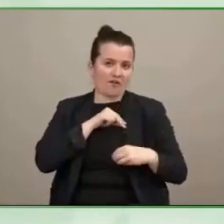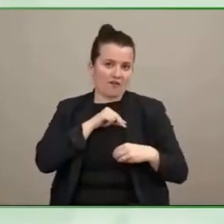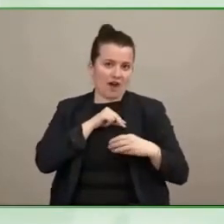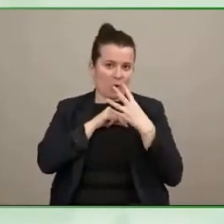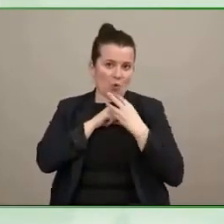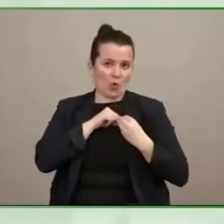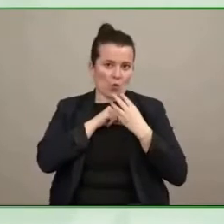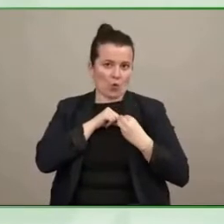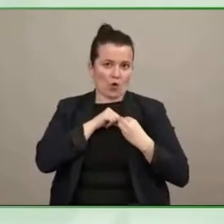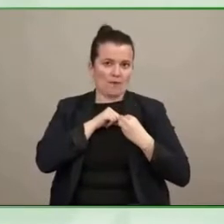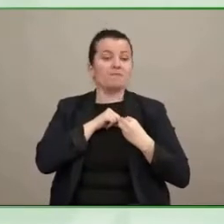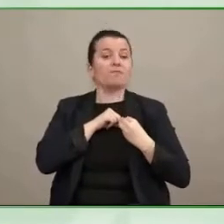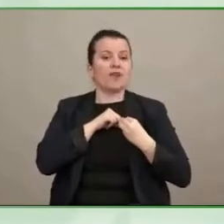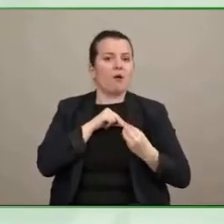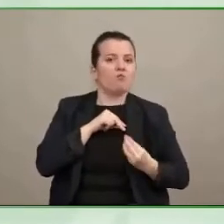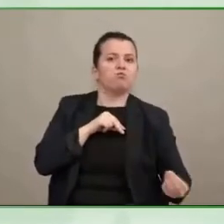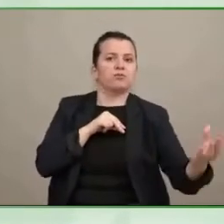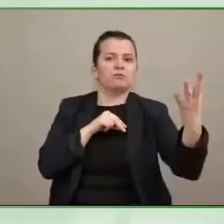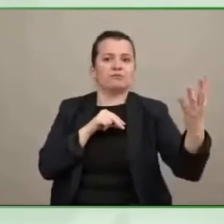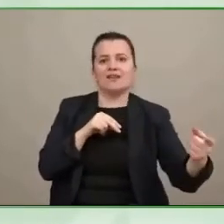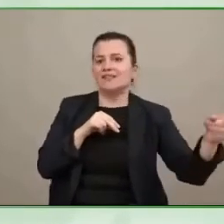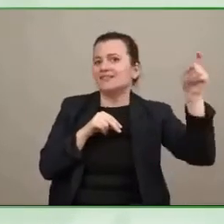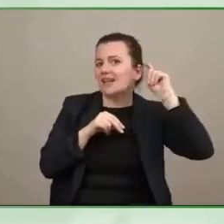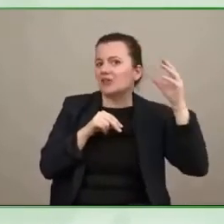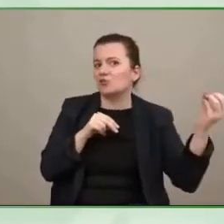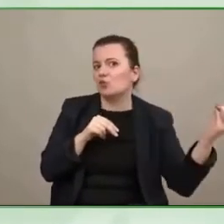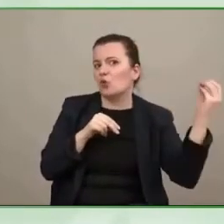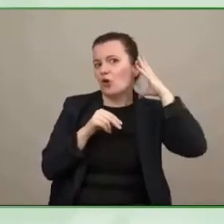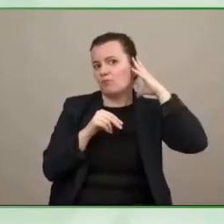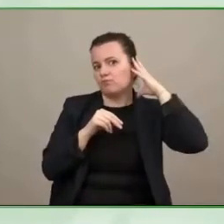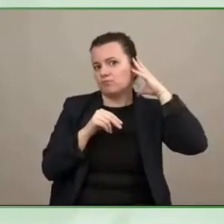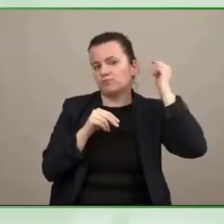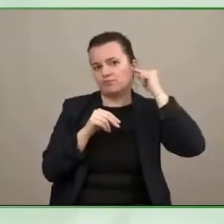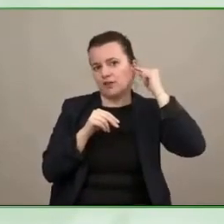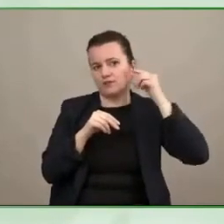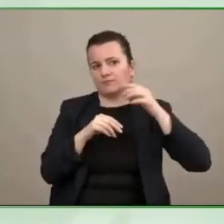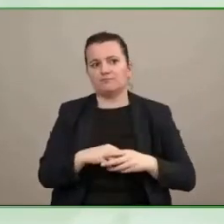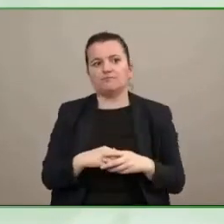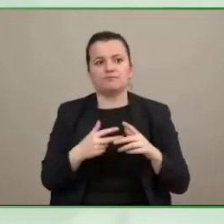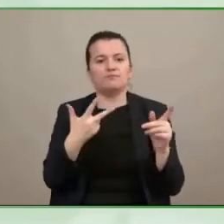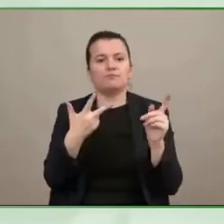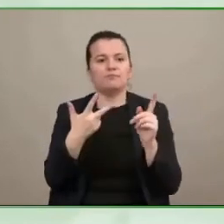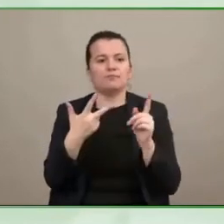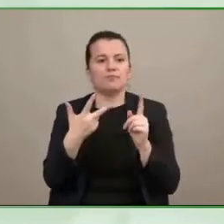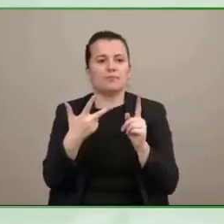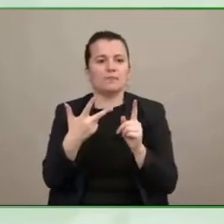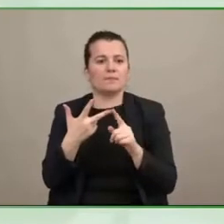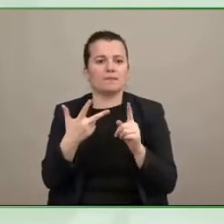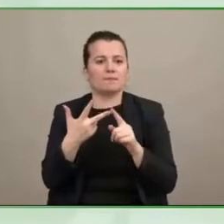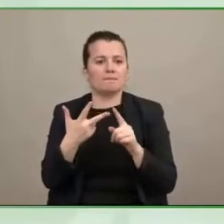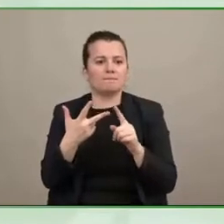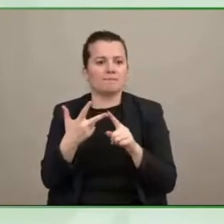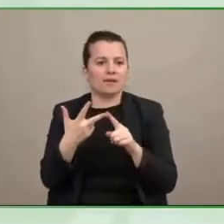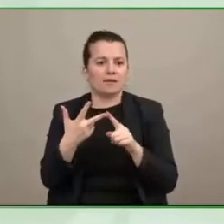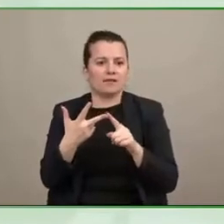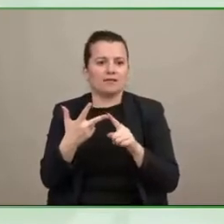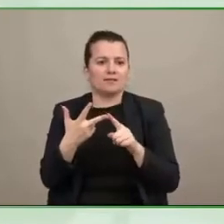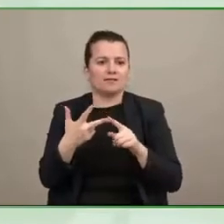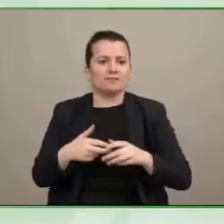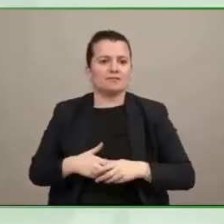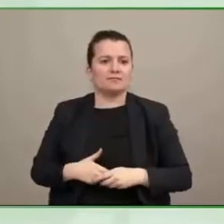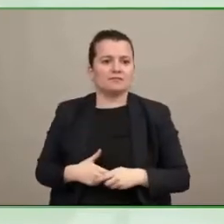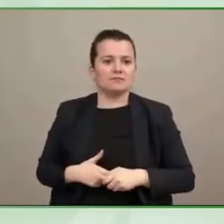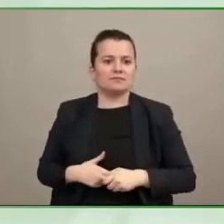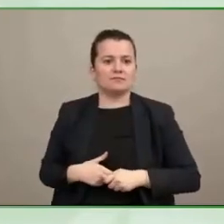and then third and then the third is sign language so you need all three things to have